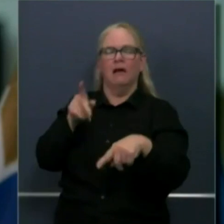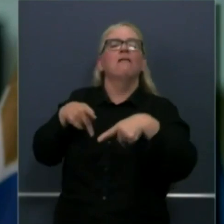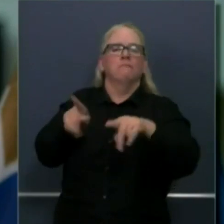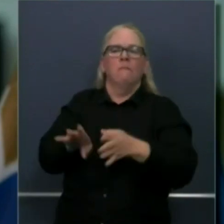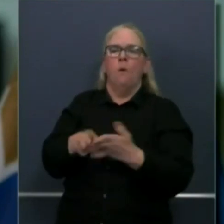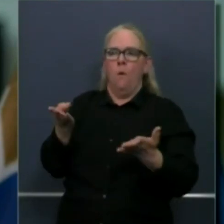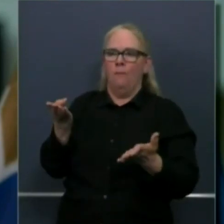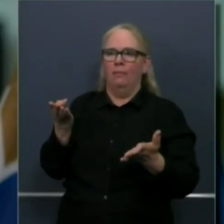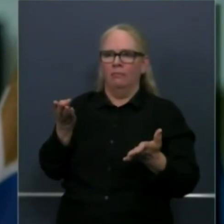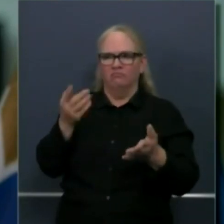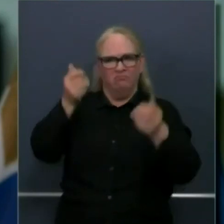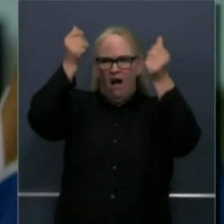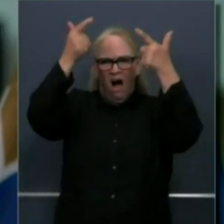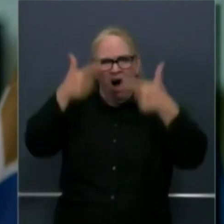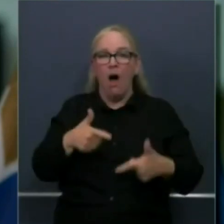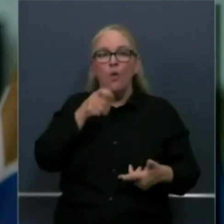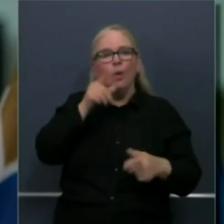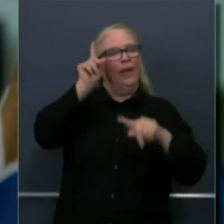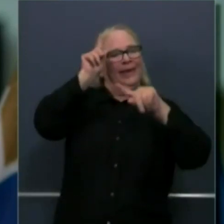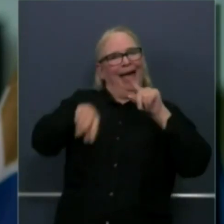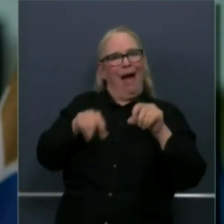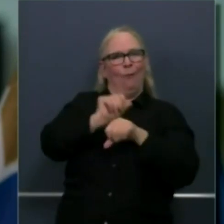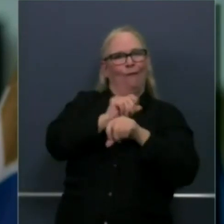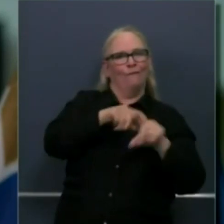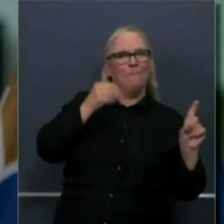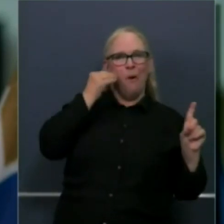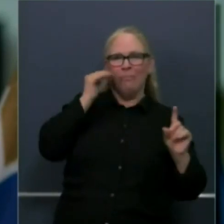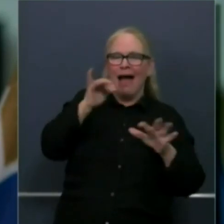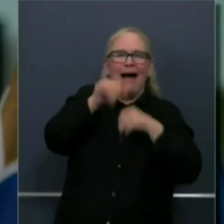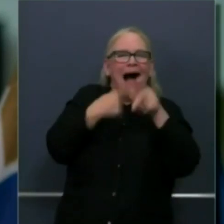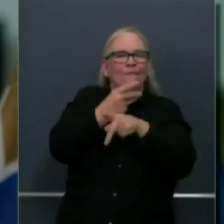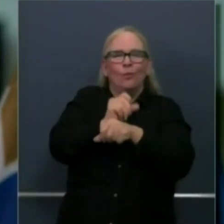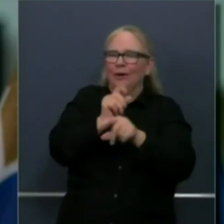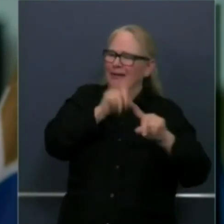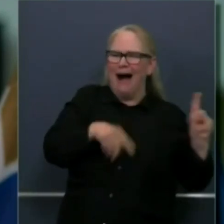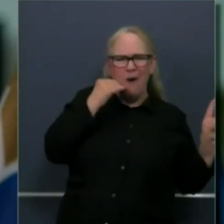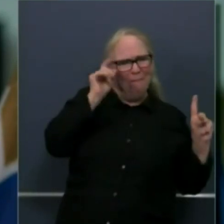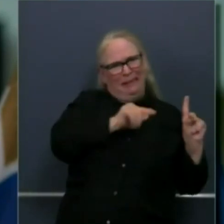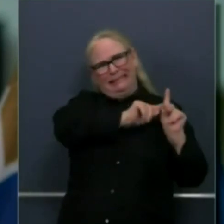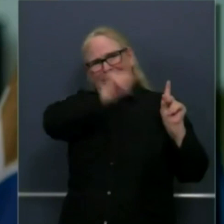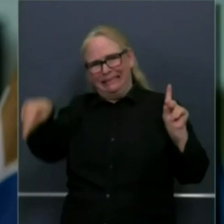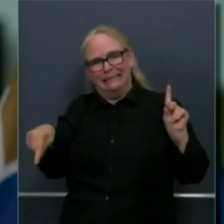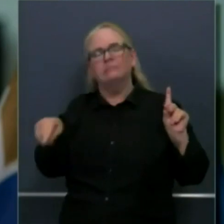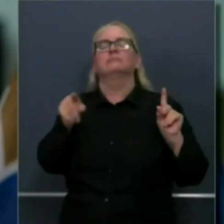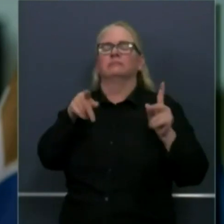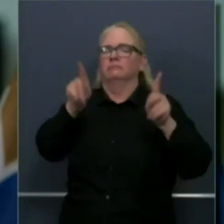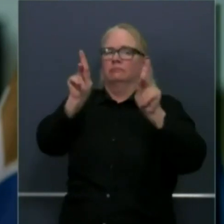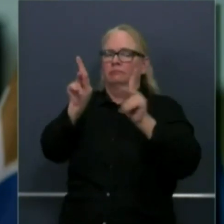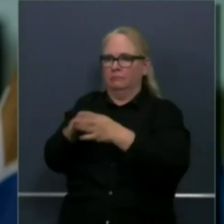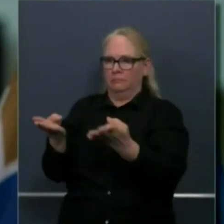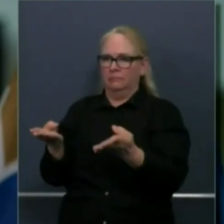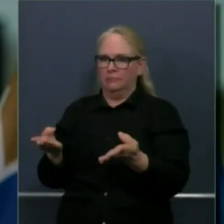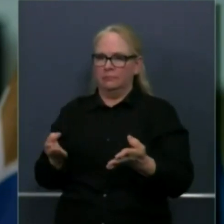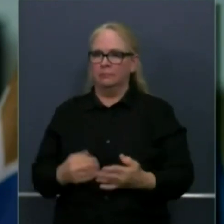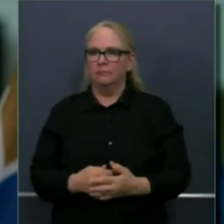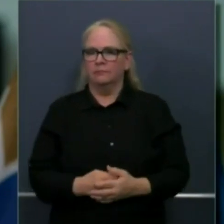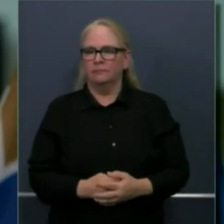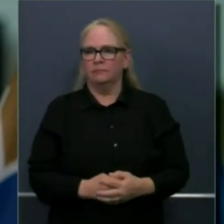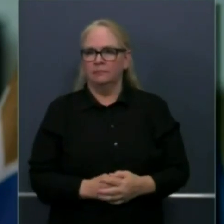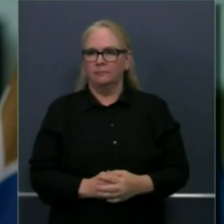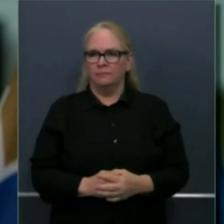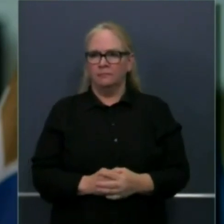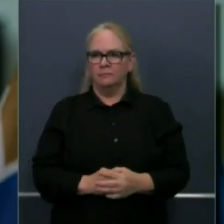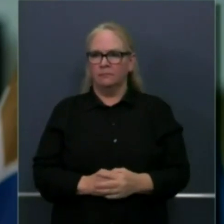we are also on a statewide basis making it clear that malls offices those